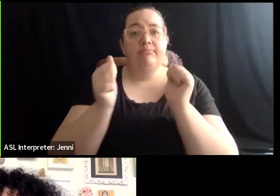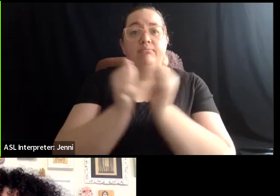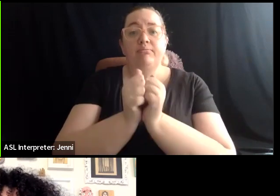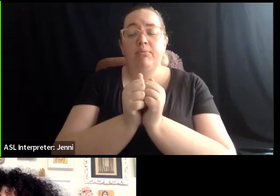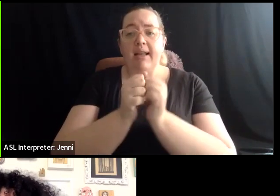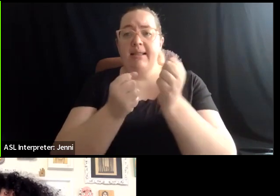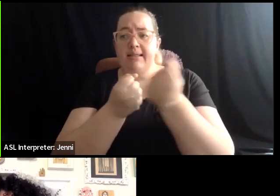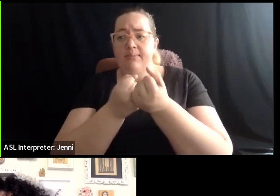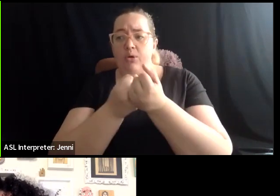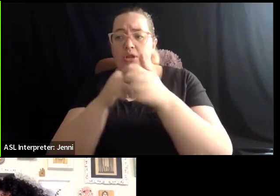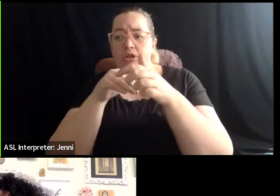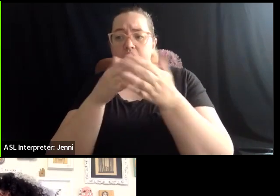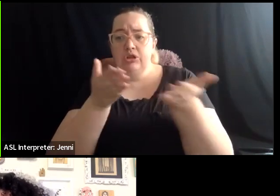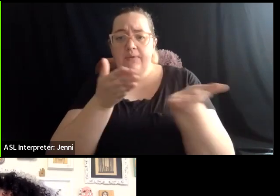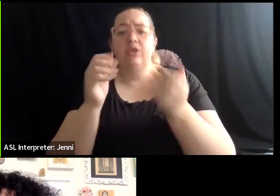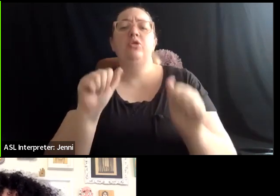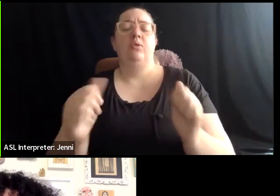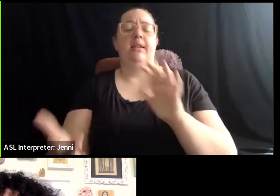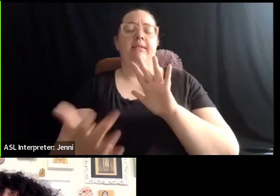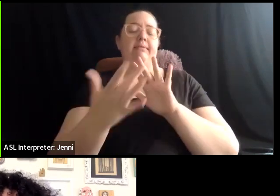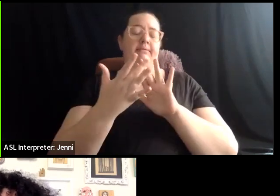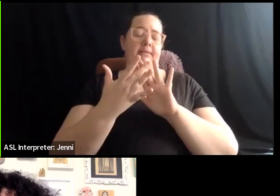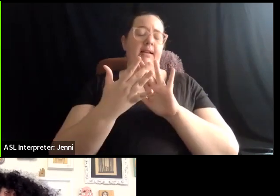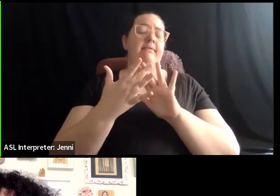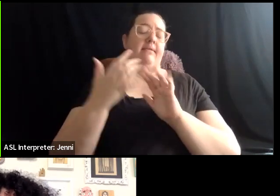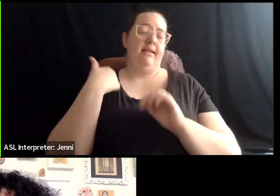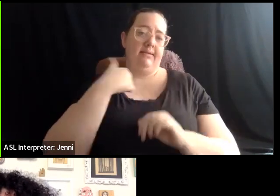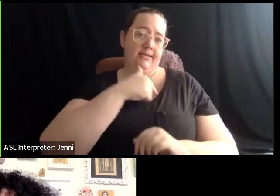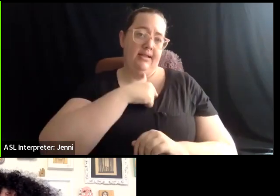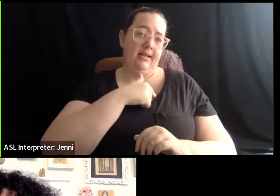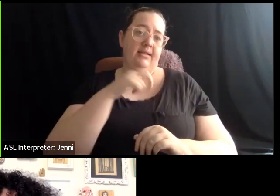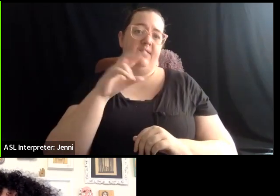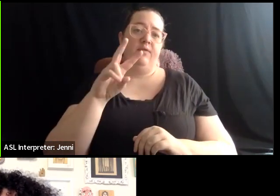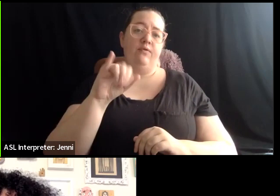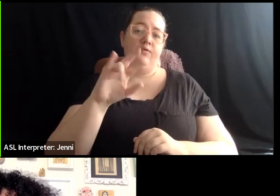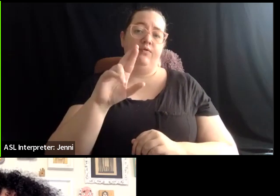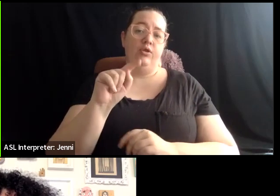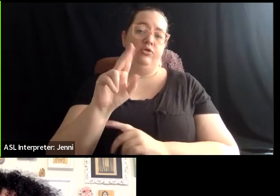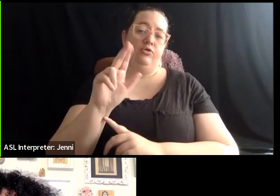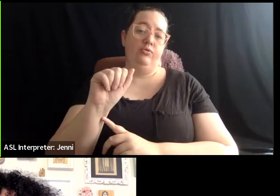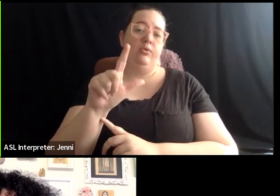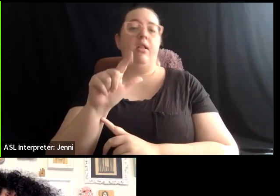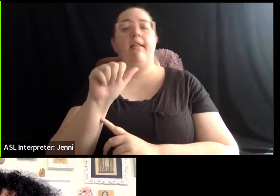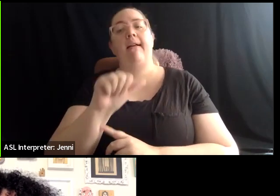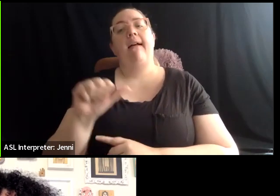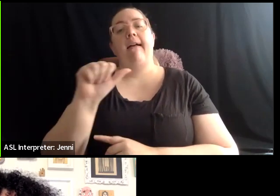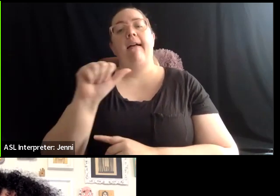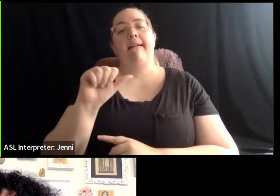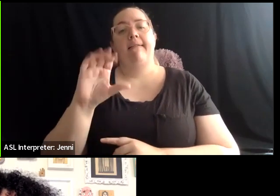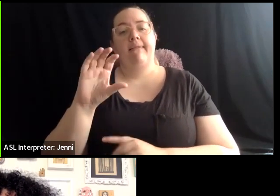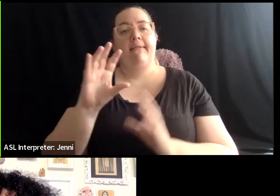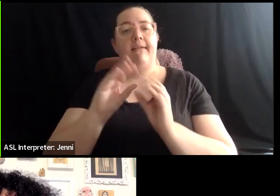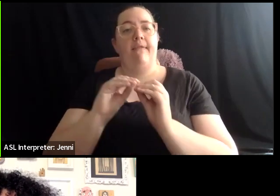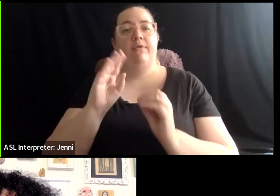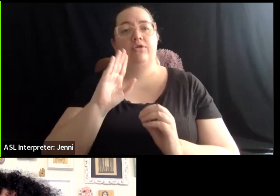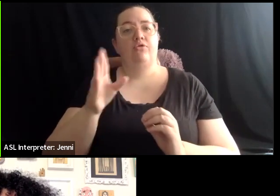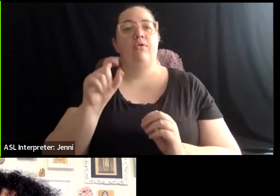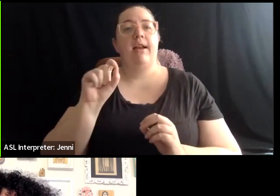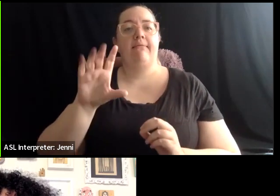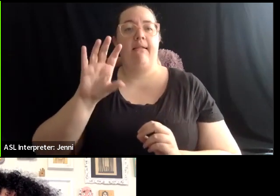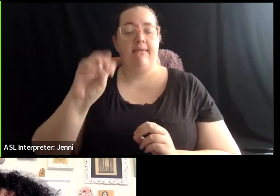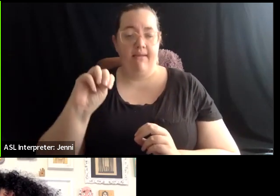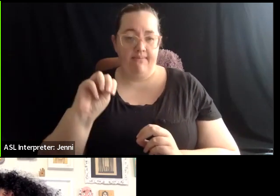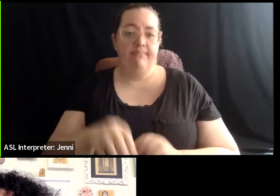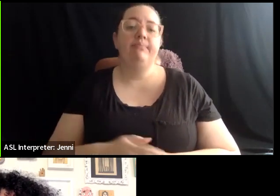during the conference or email virtual at conference direct dot com. And that's in your daily email updates as well.